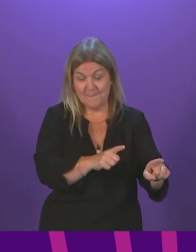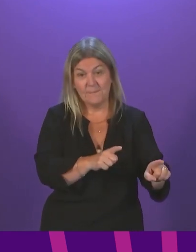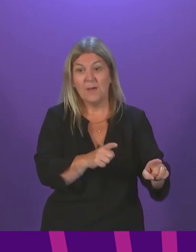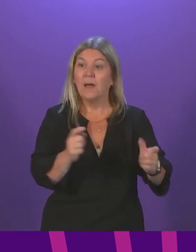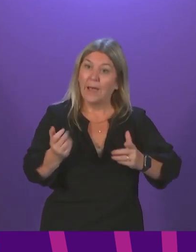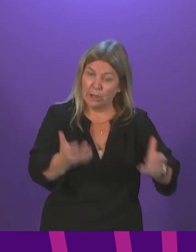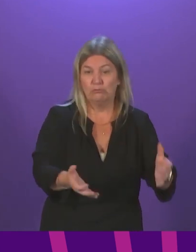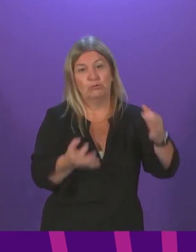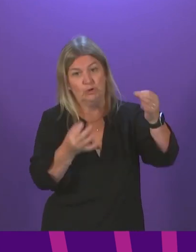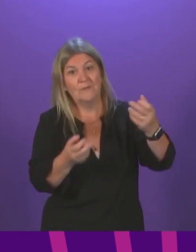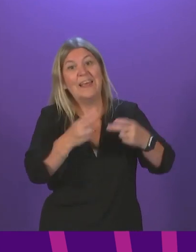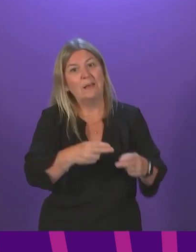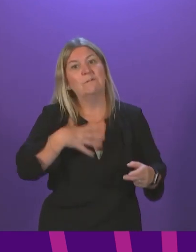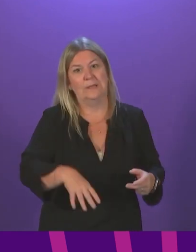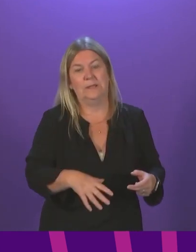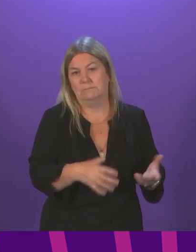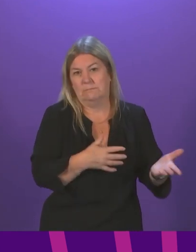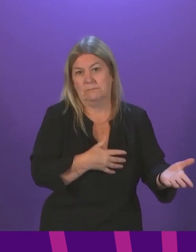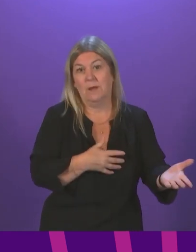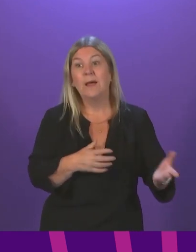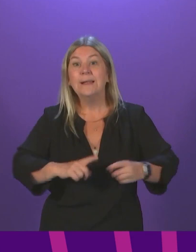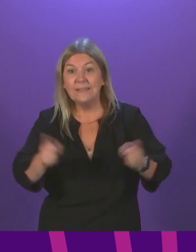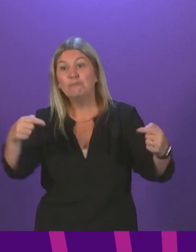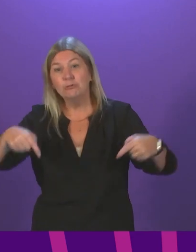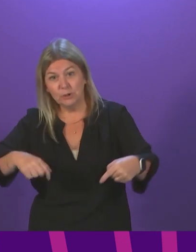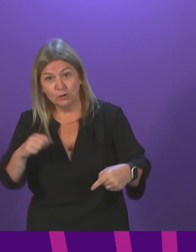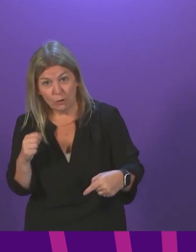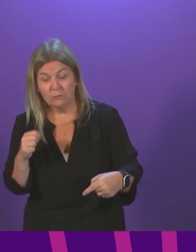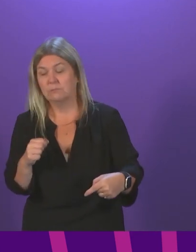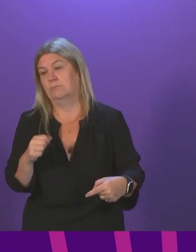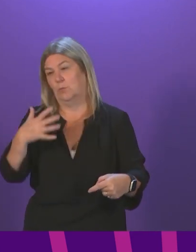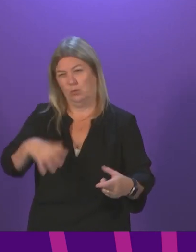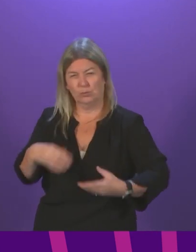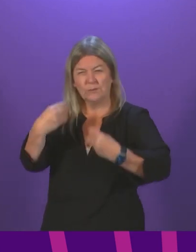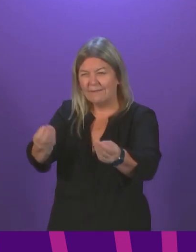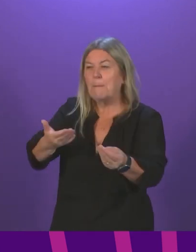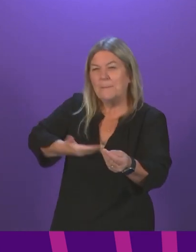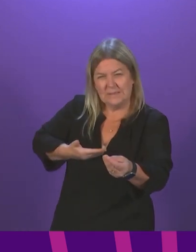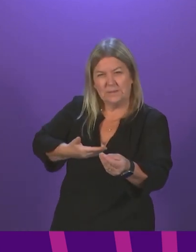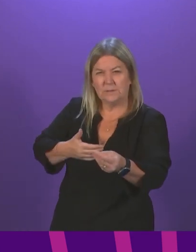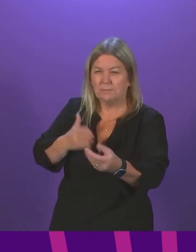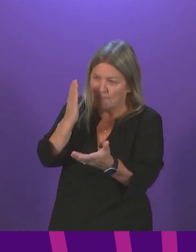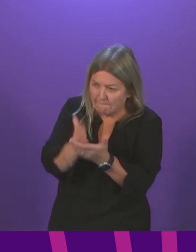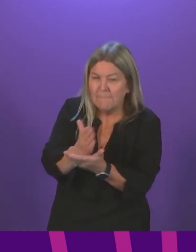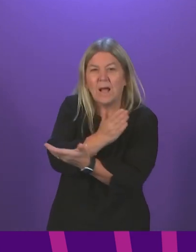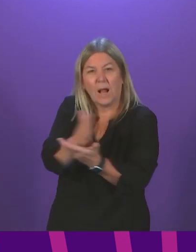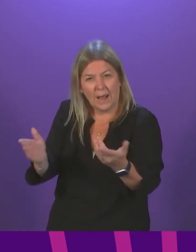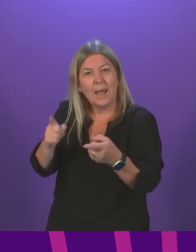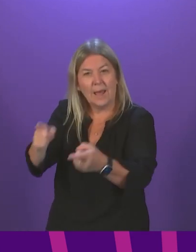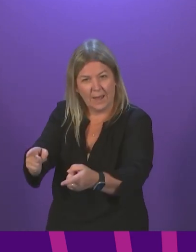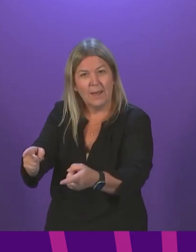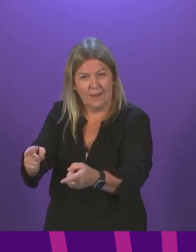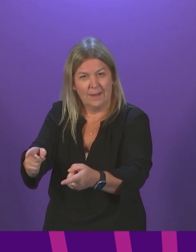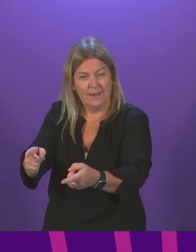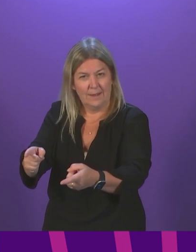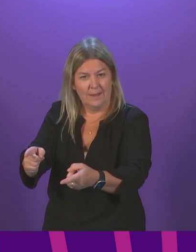should it be required. The only difference is that we are trying to give businesses here certainty. The UK Government appear to have removed that